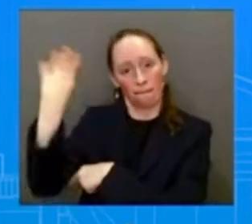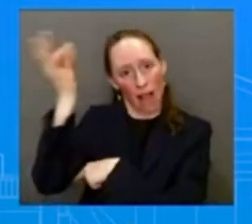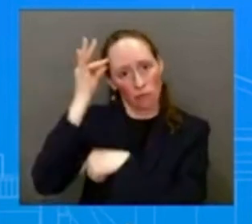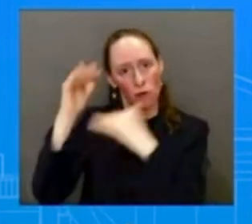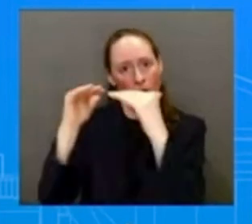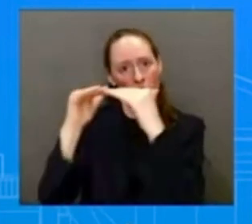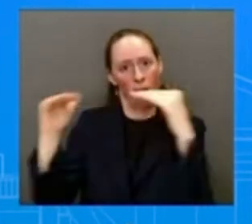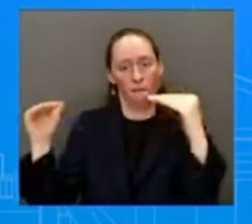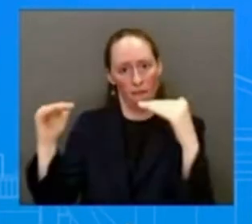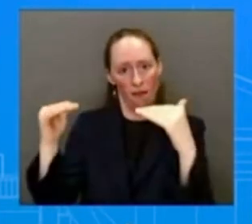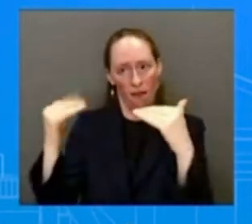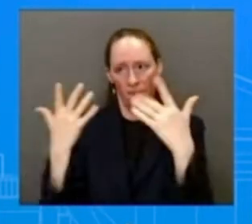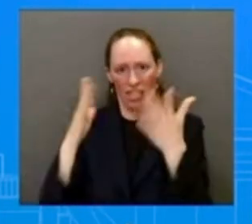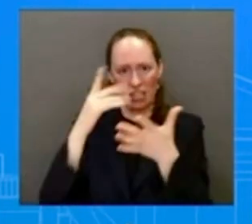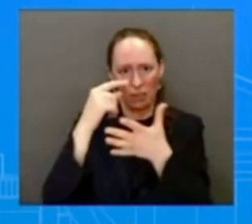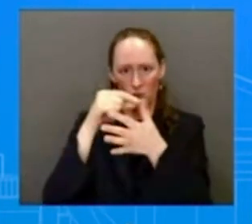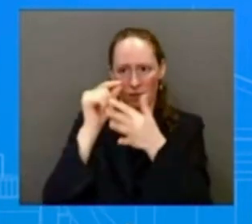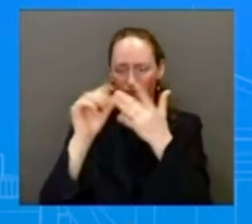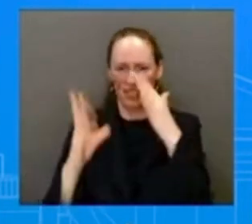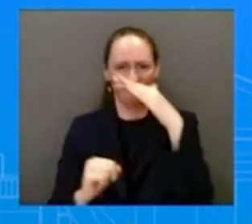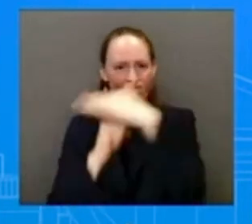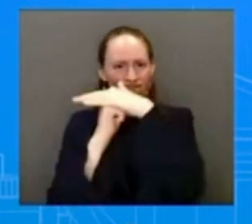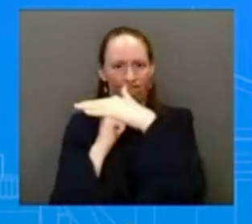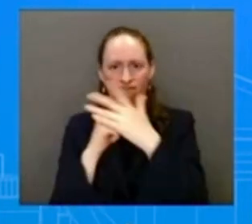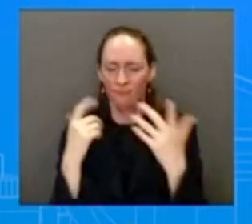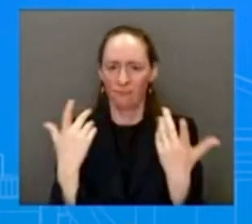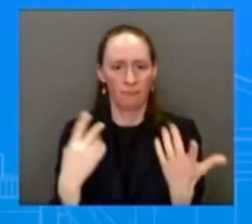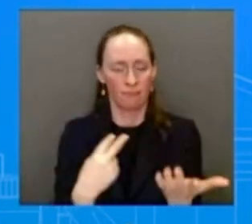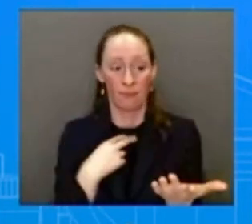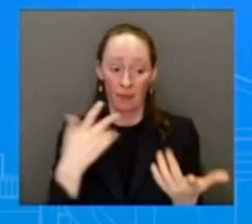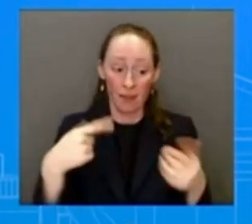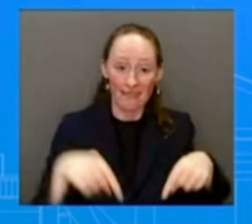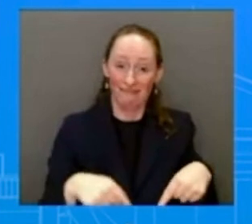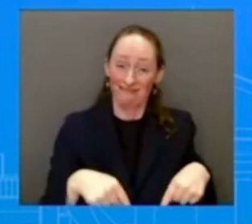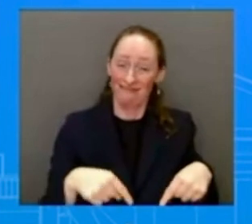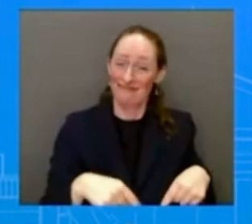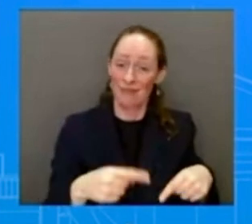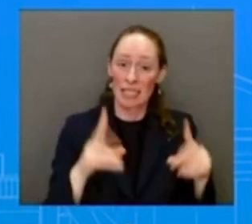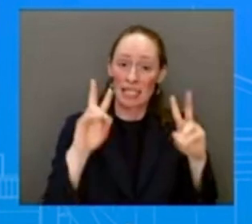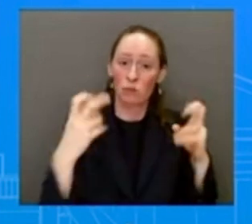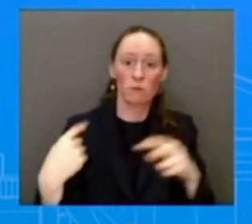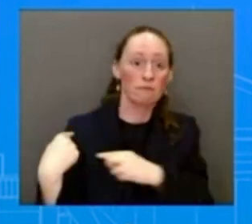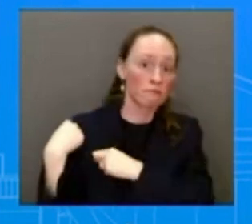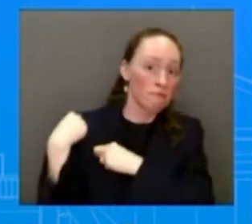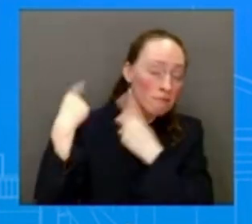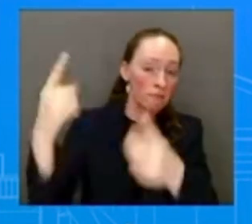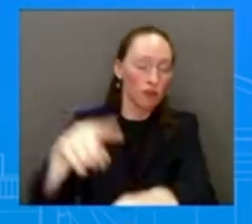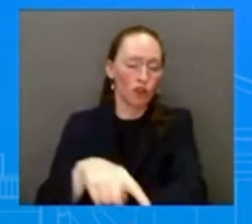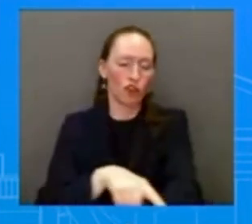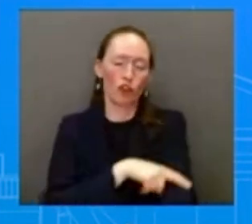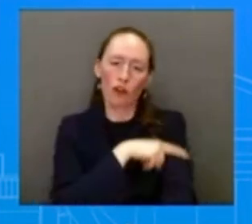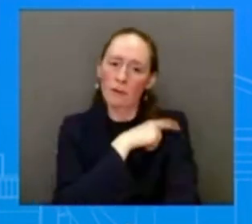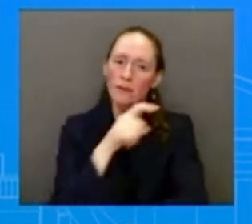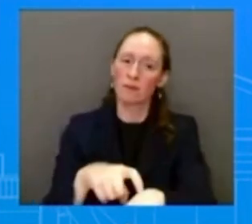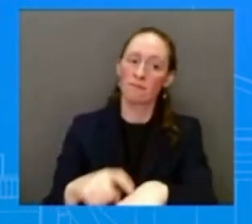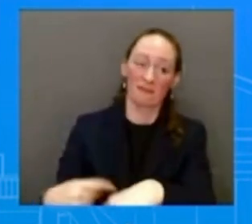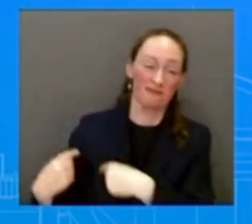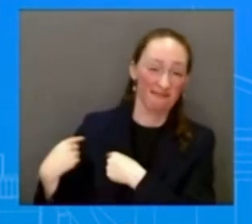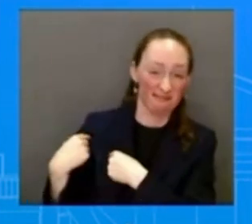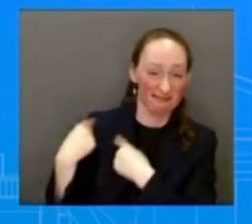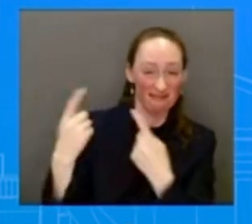he was senator, right? Thirty years ago, when the first assault ban weapons passed, it was because of the work